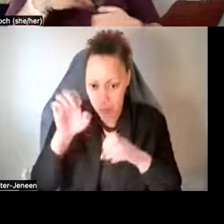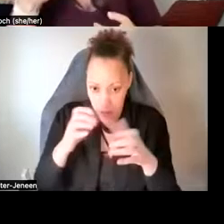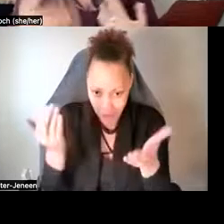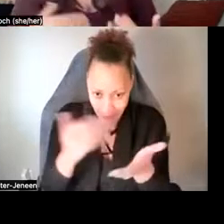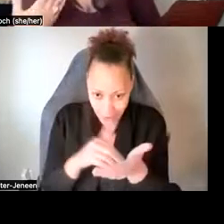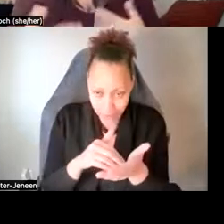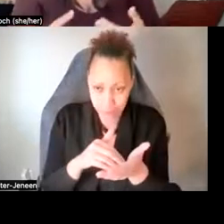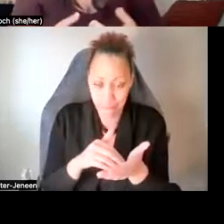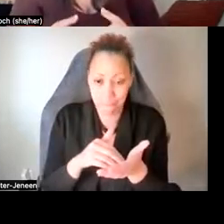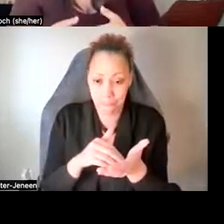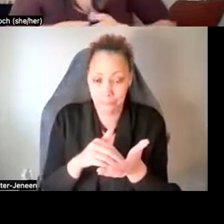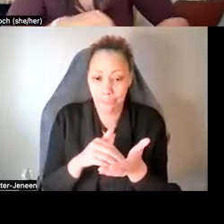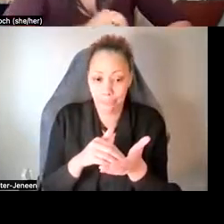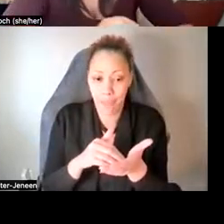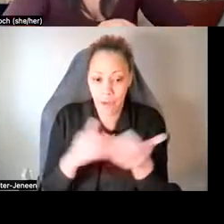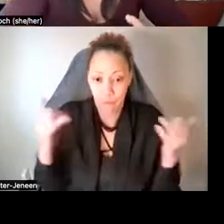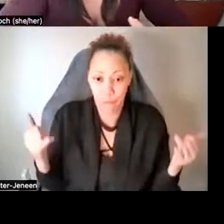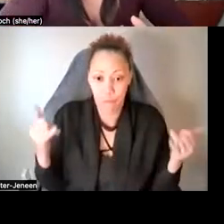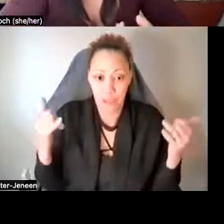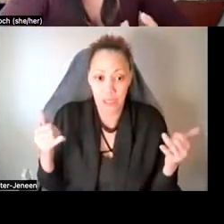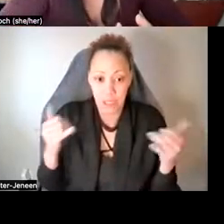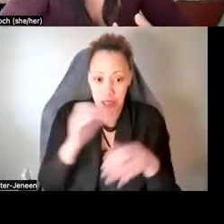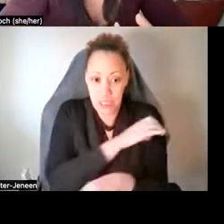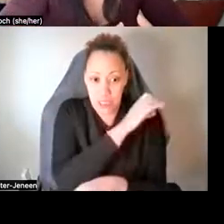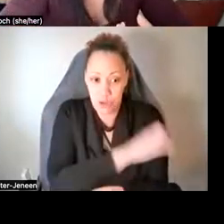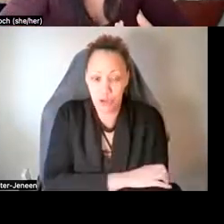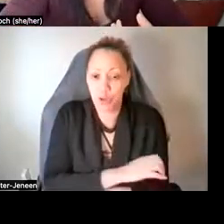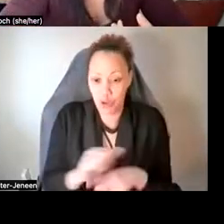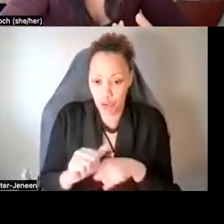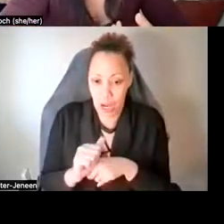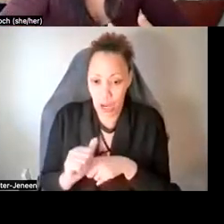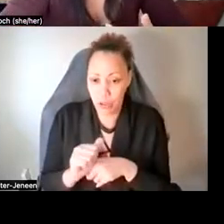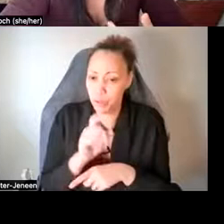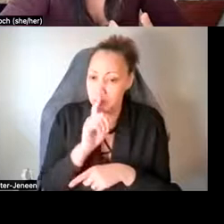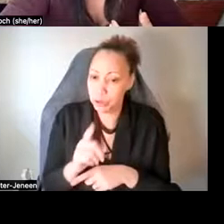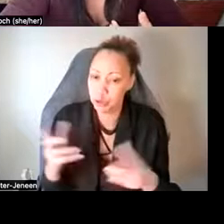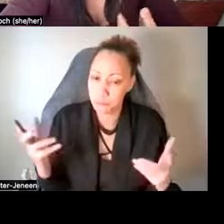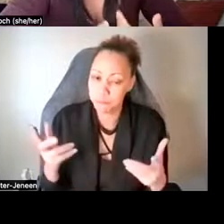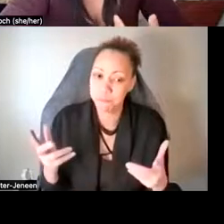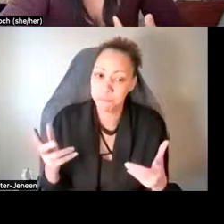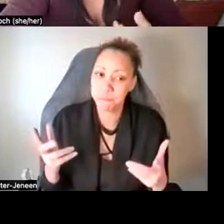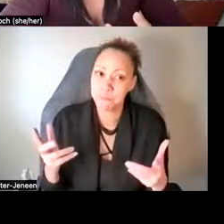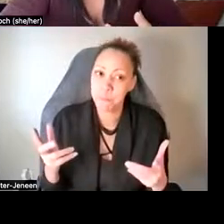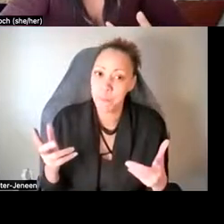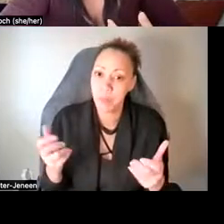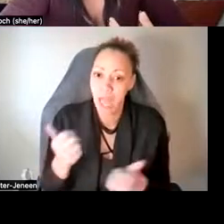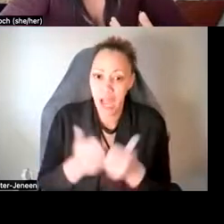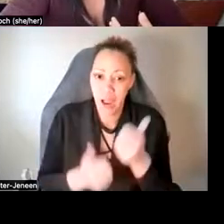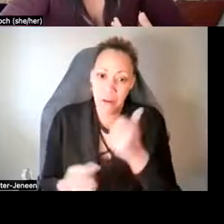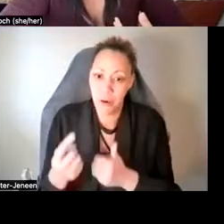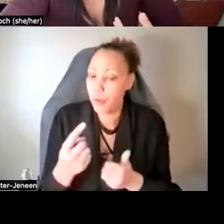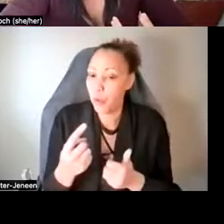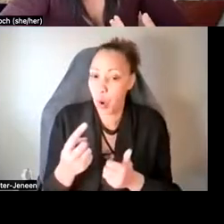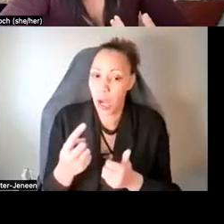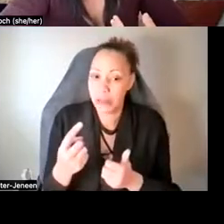uh, because in this clinical trial, they want to make sure that, um, uh, everybody does end up getting